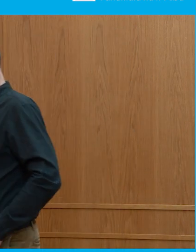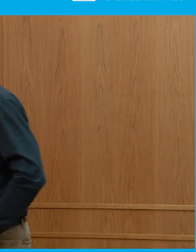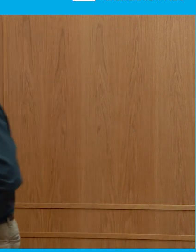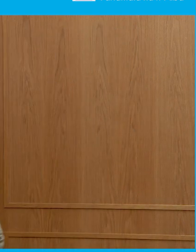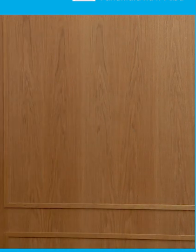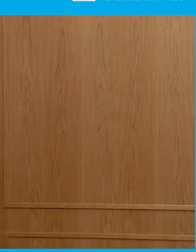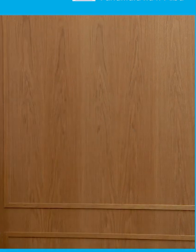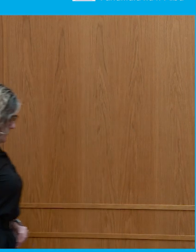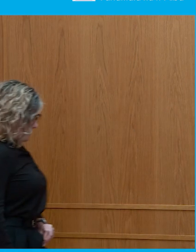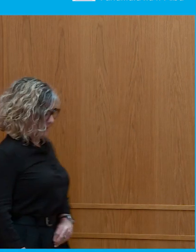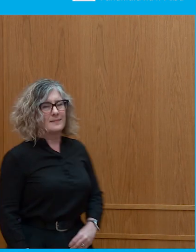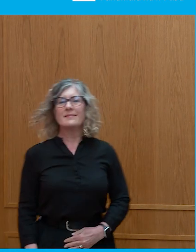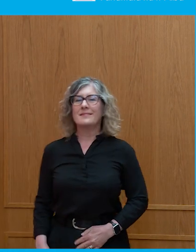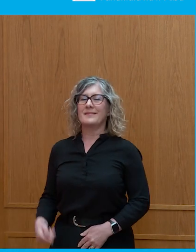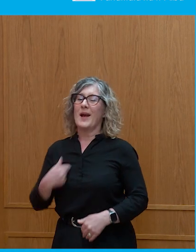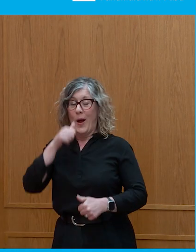fans.